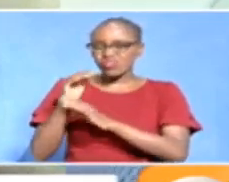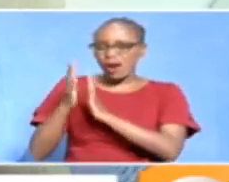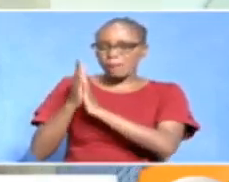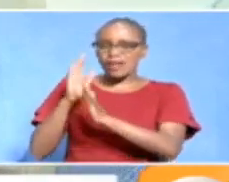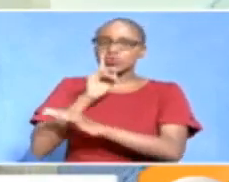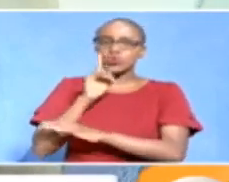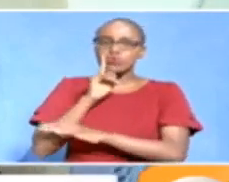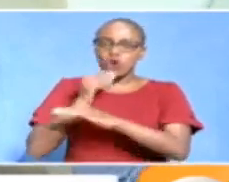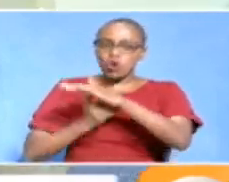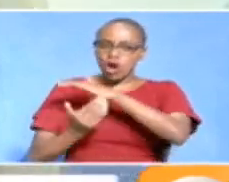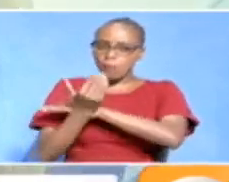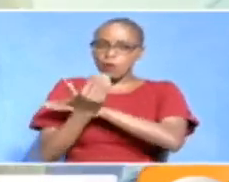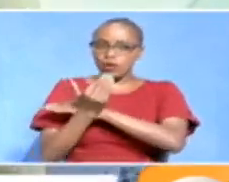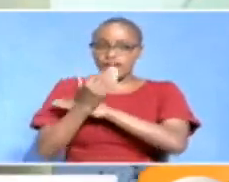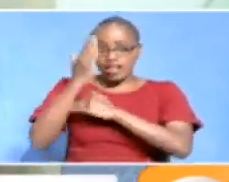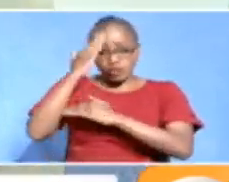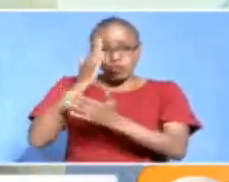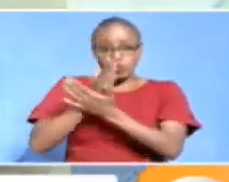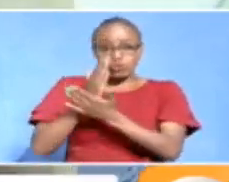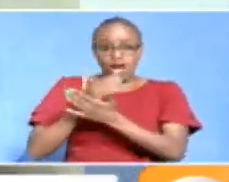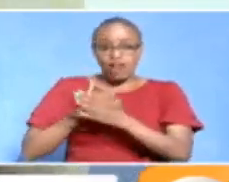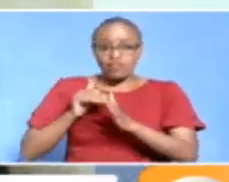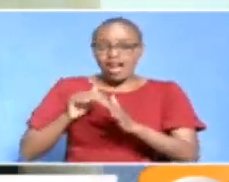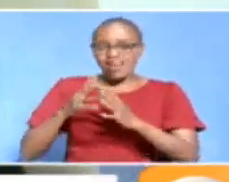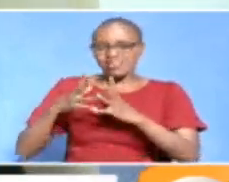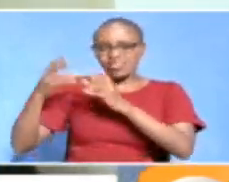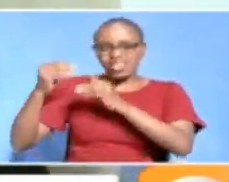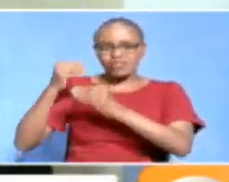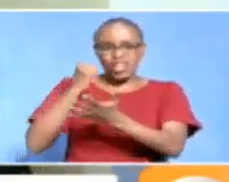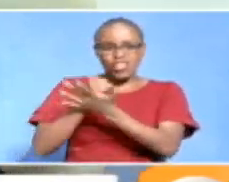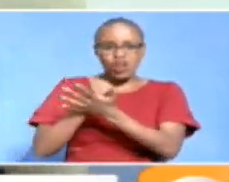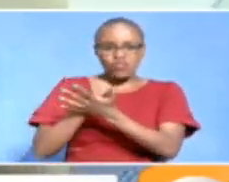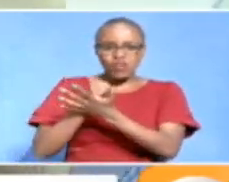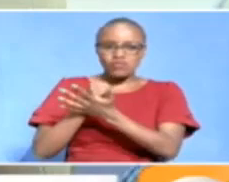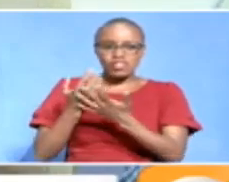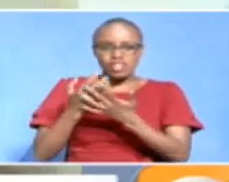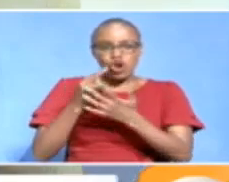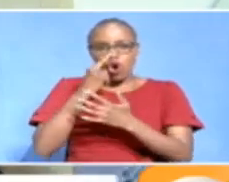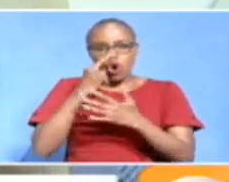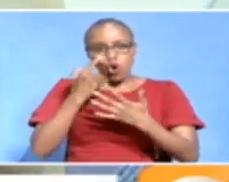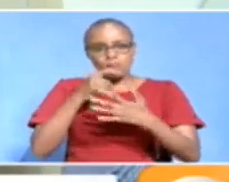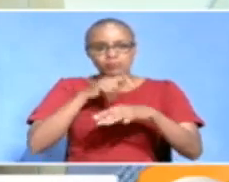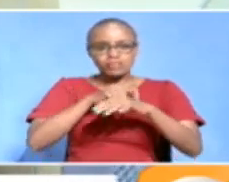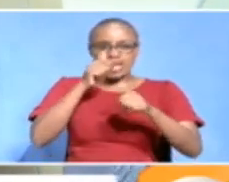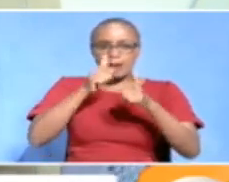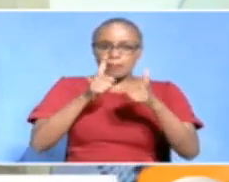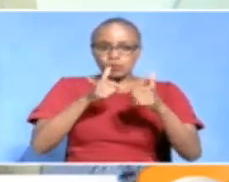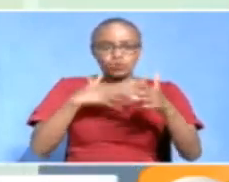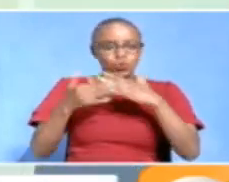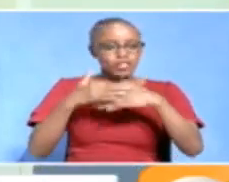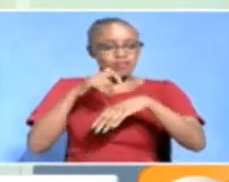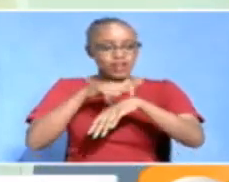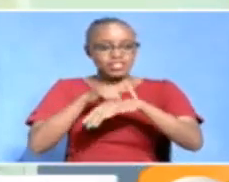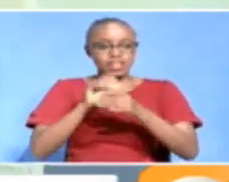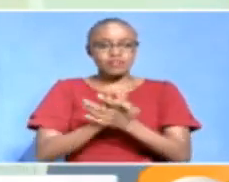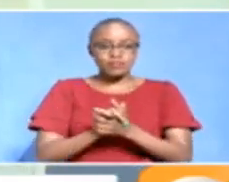in the morning and know I'll have left the office or home by whatever time.